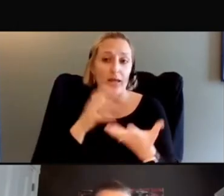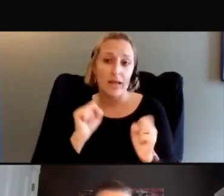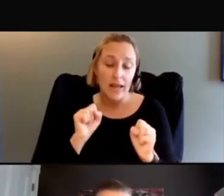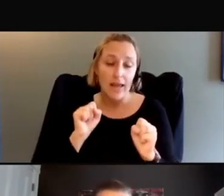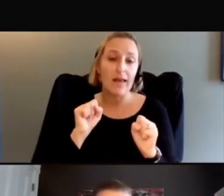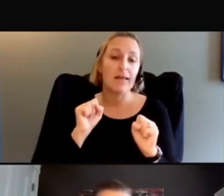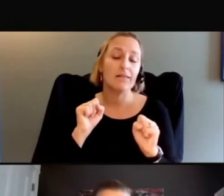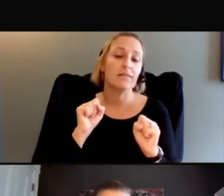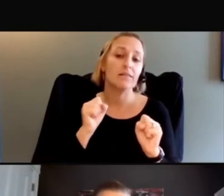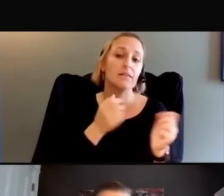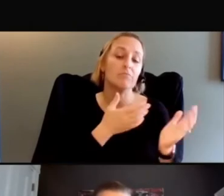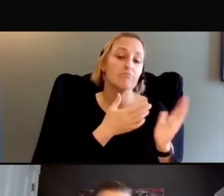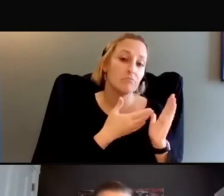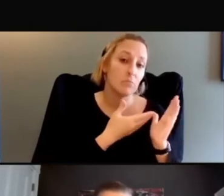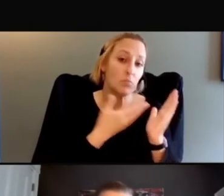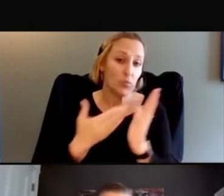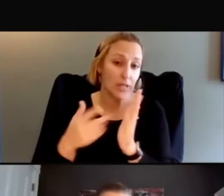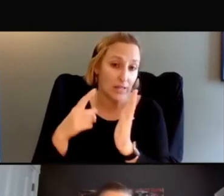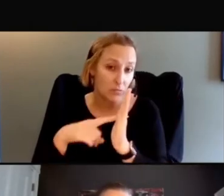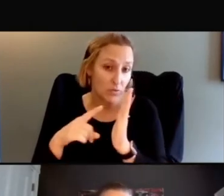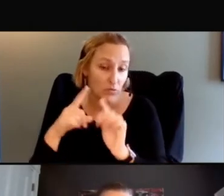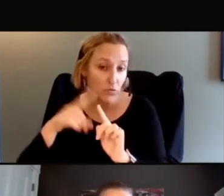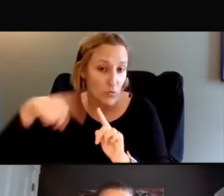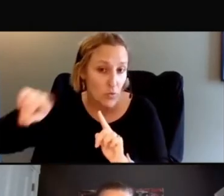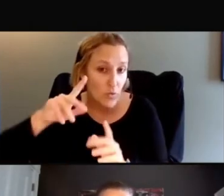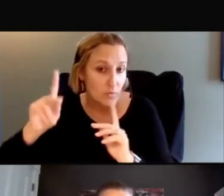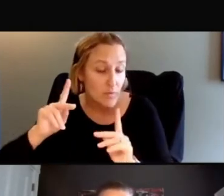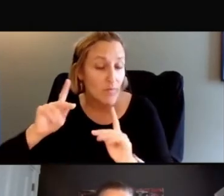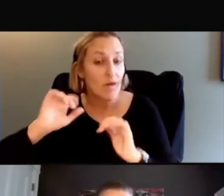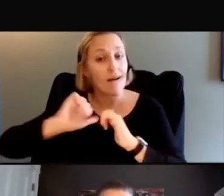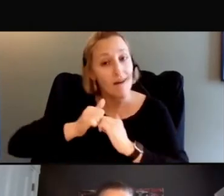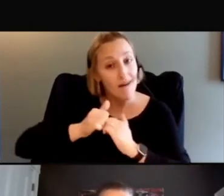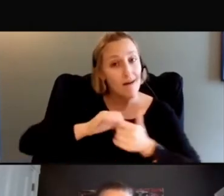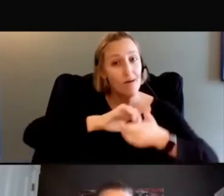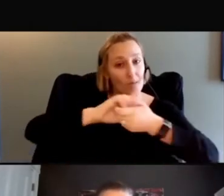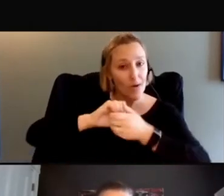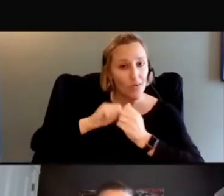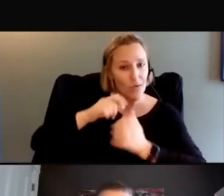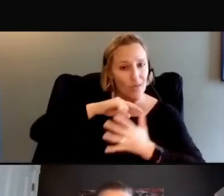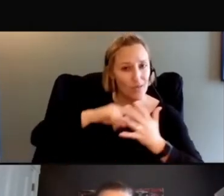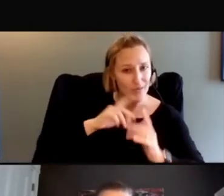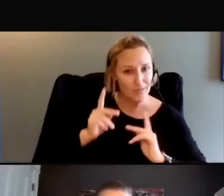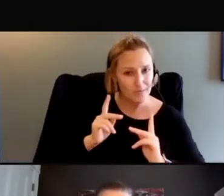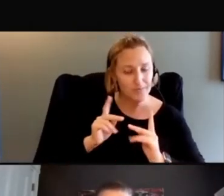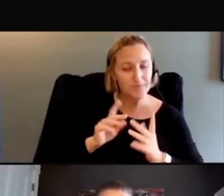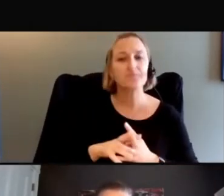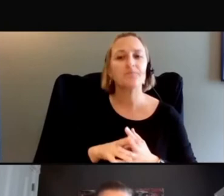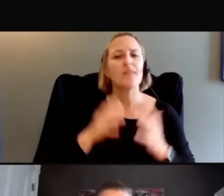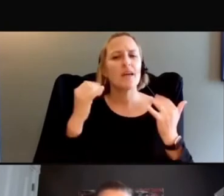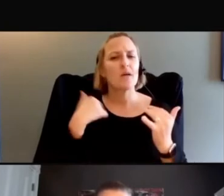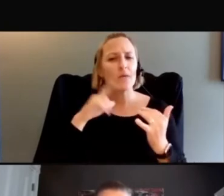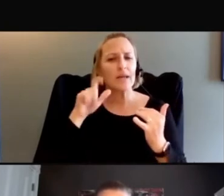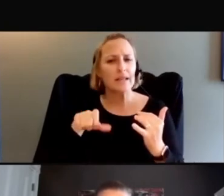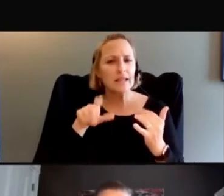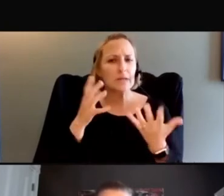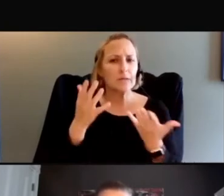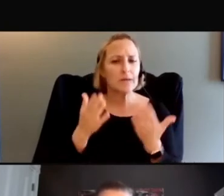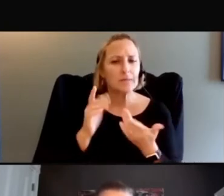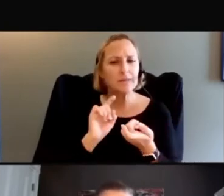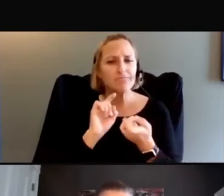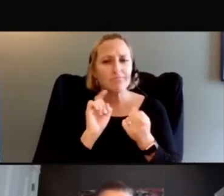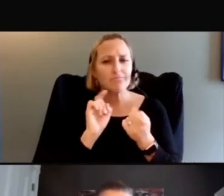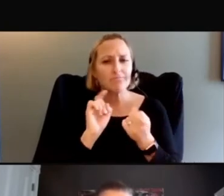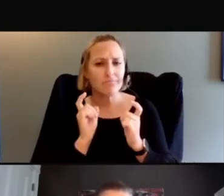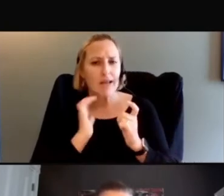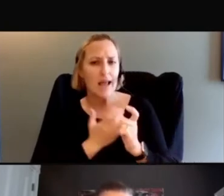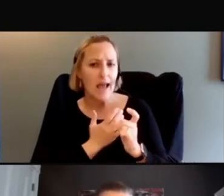research to patients by partnering with them. And so we need to look at that and shift our site selection strategies towards